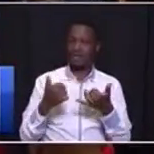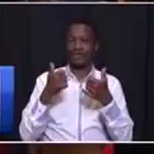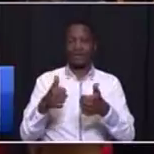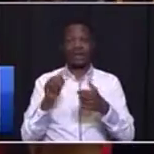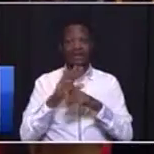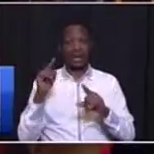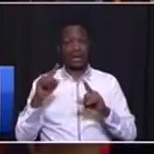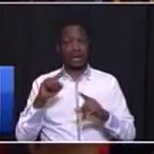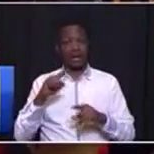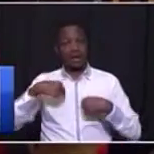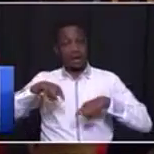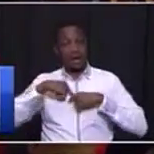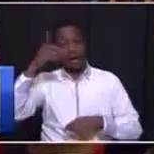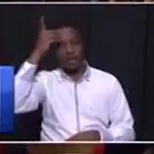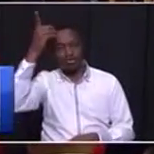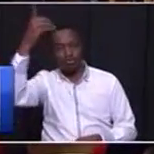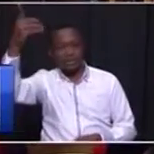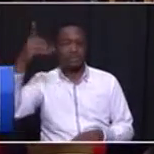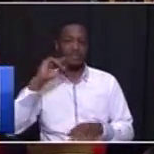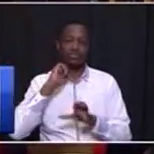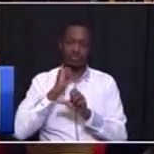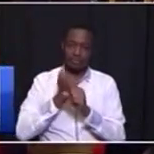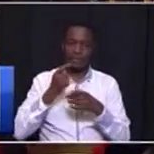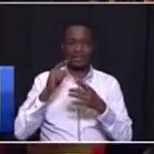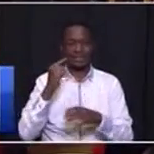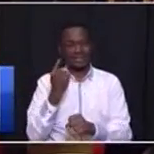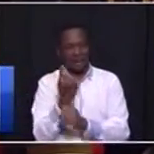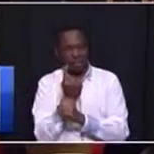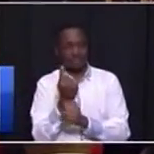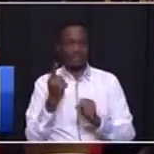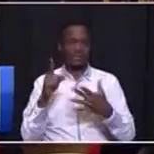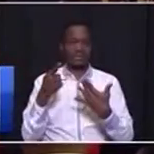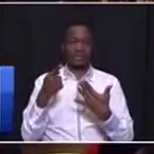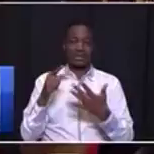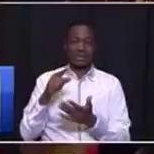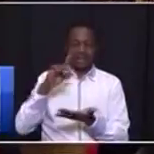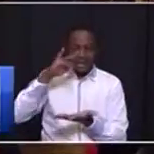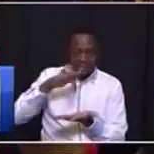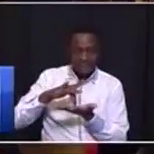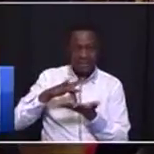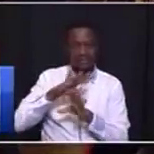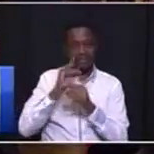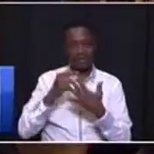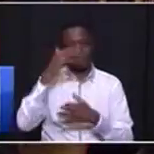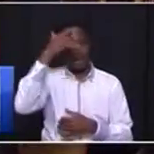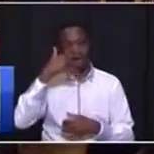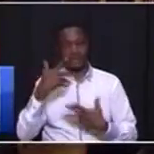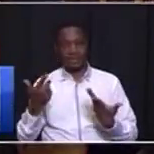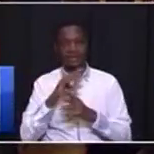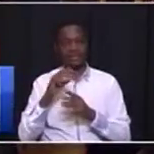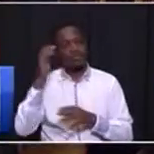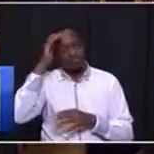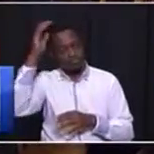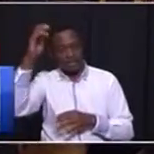dream is to make Houghton a hub for Africa's creative and cultural industries. With regard to